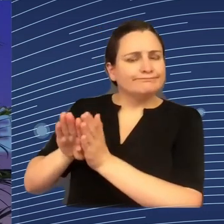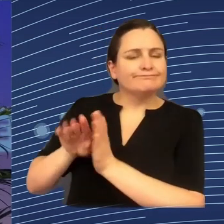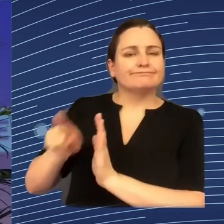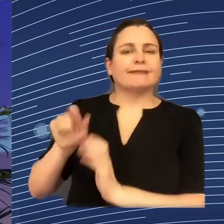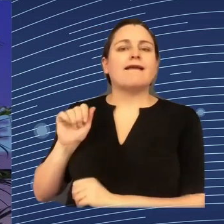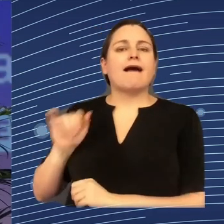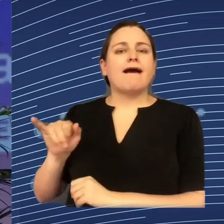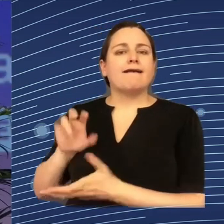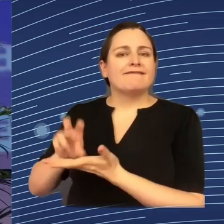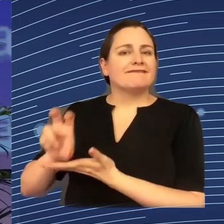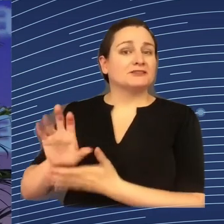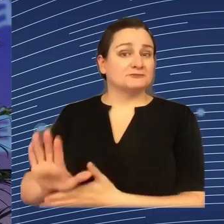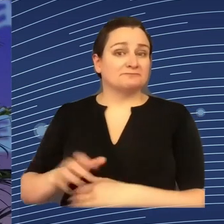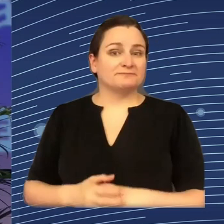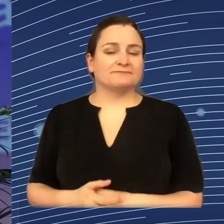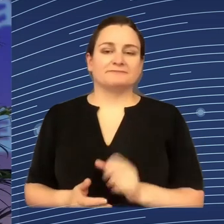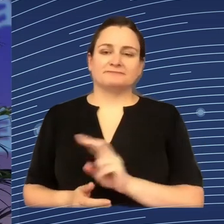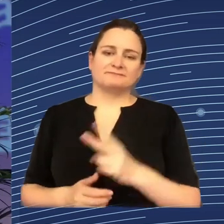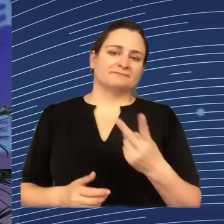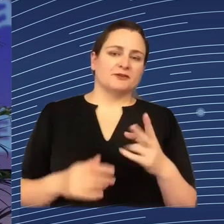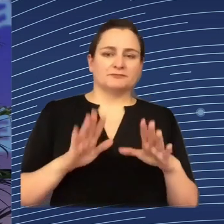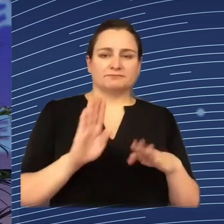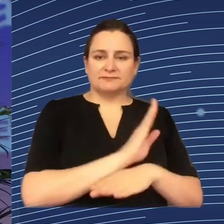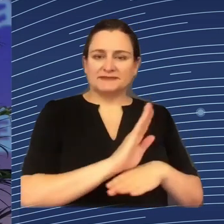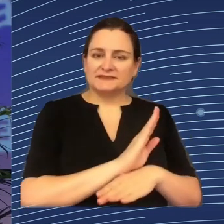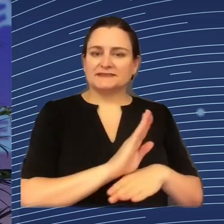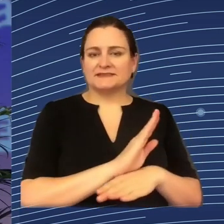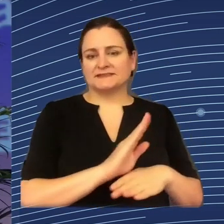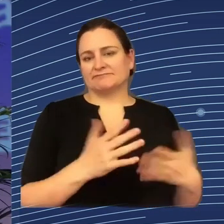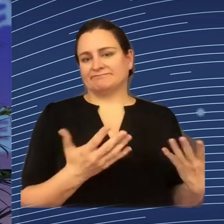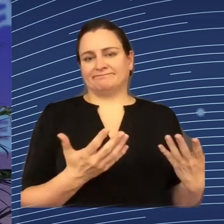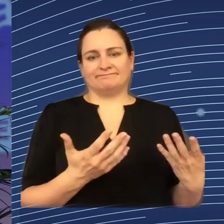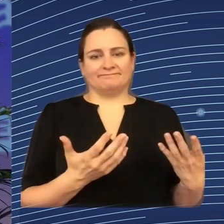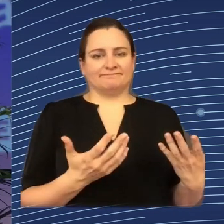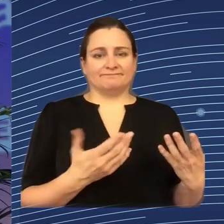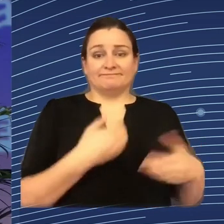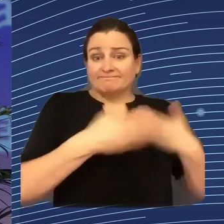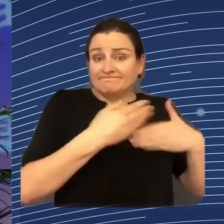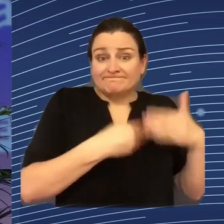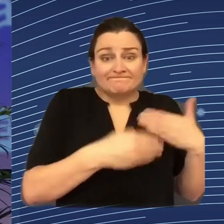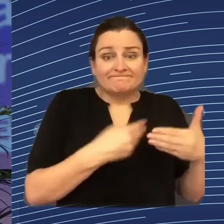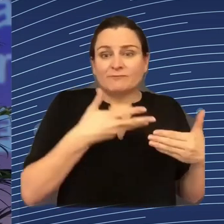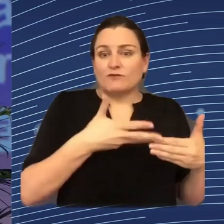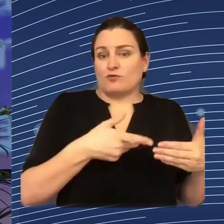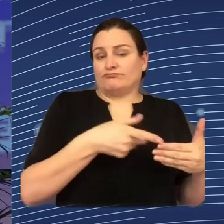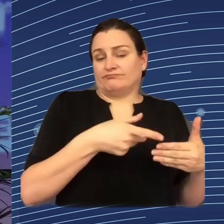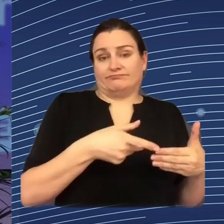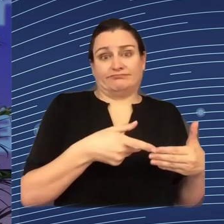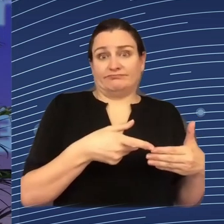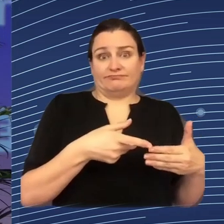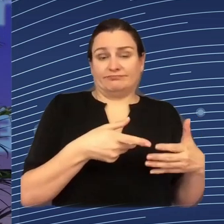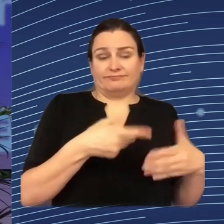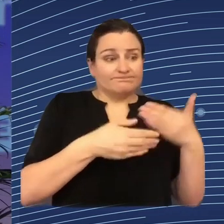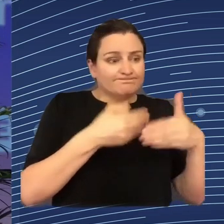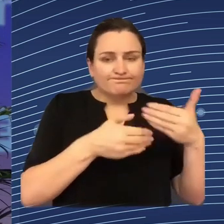Companies like LF Alpha that are potentially going to be there on the market and providing some European solutions to this is, of course,